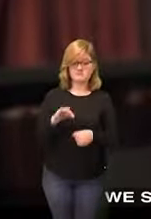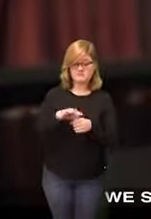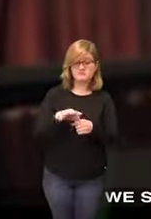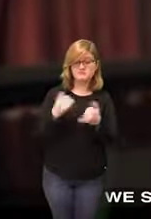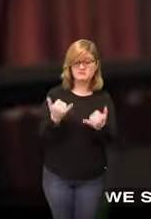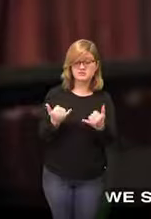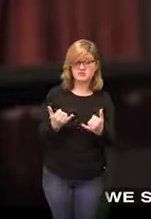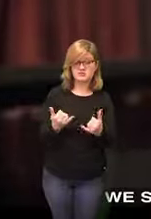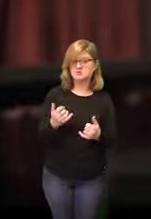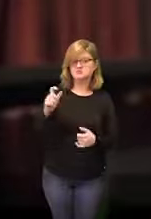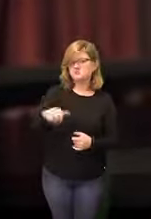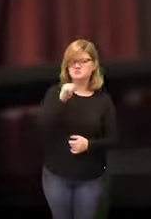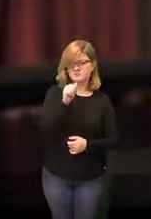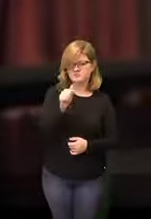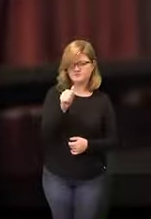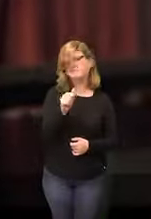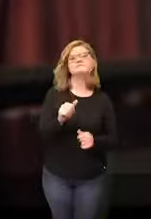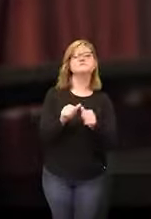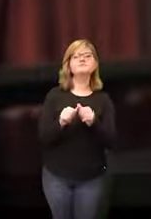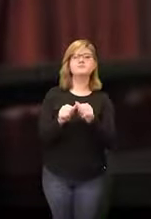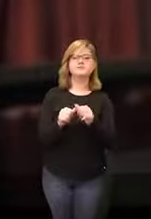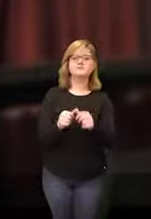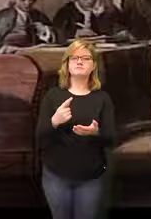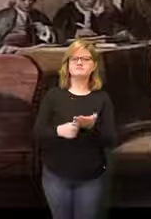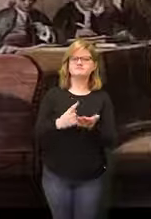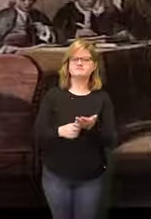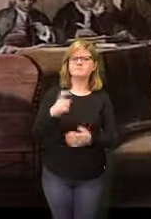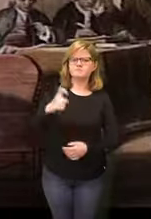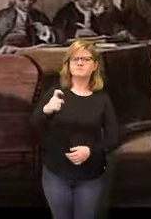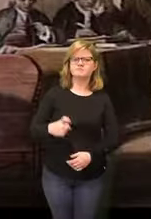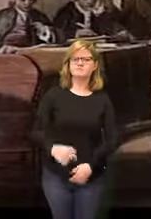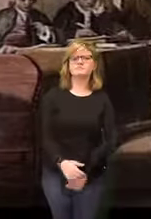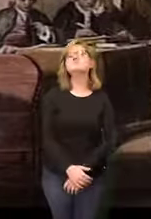should continue this debate we shouldn't simply have the vote